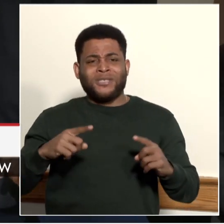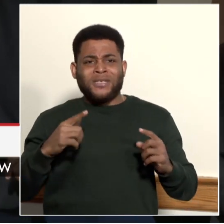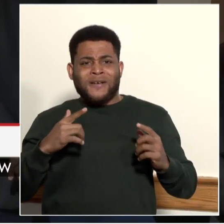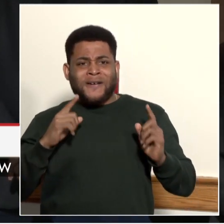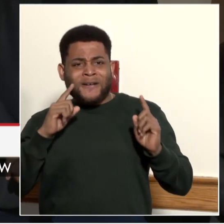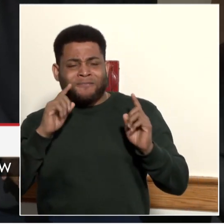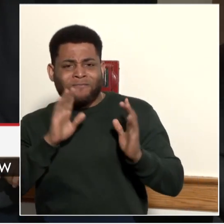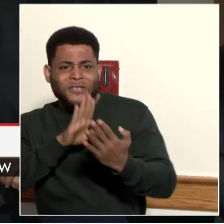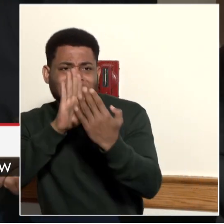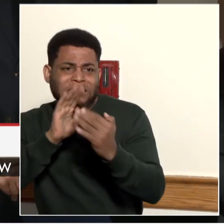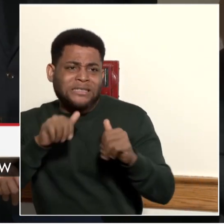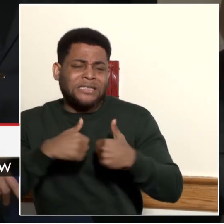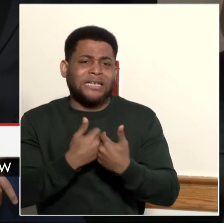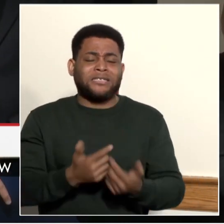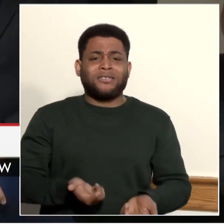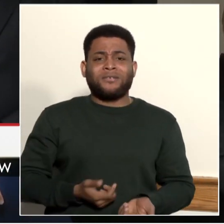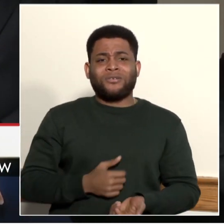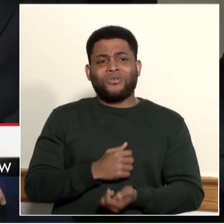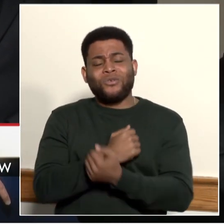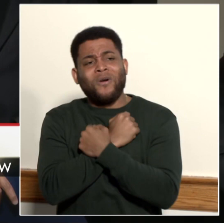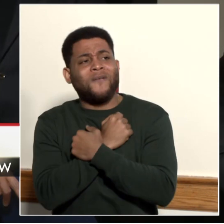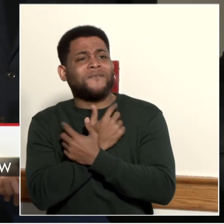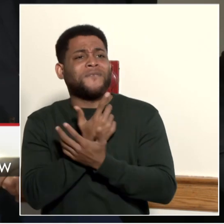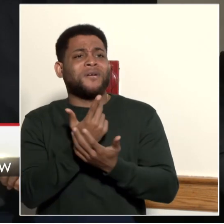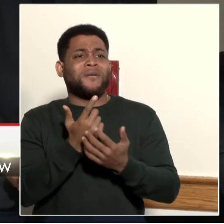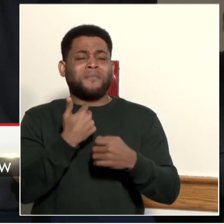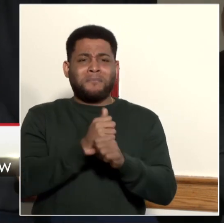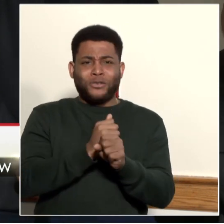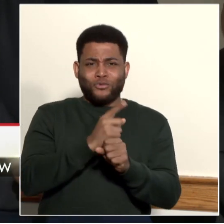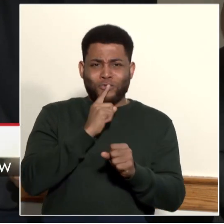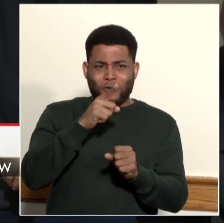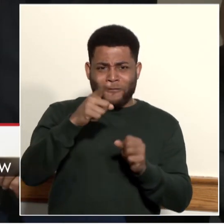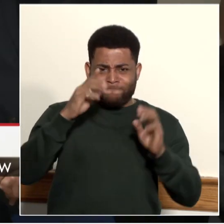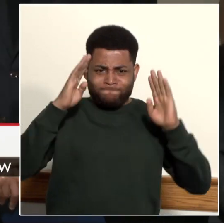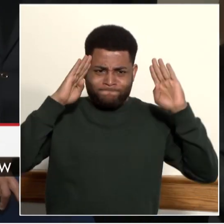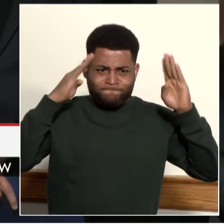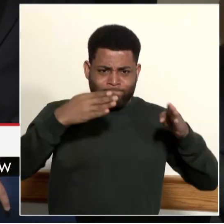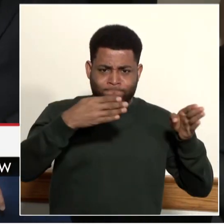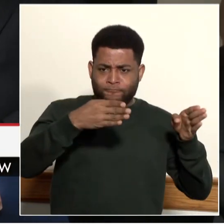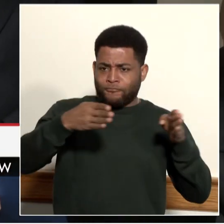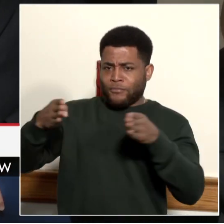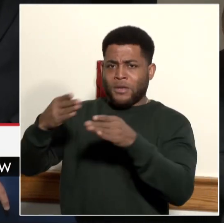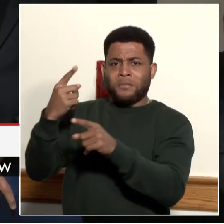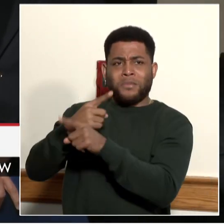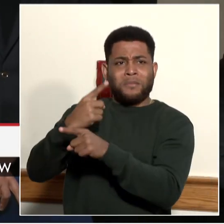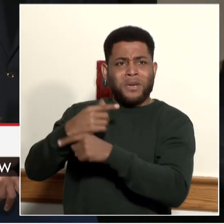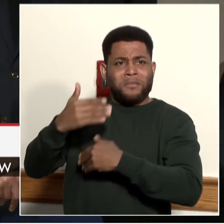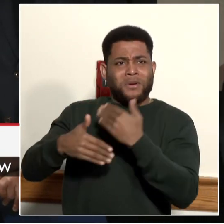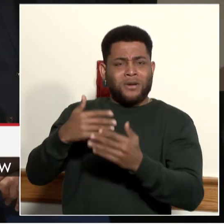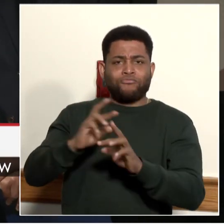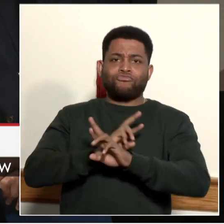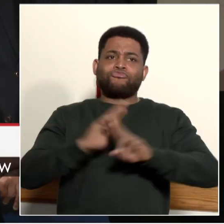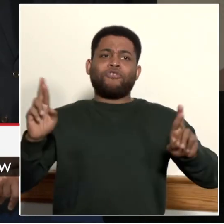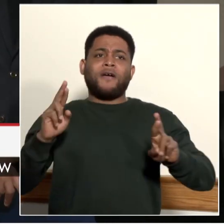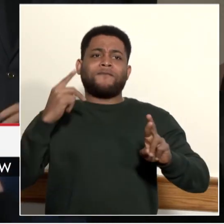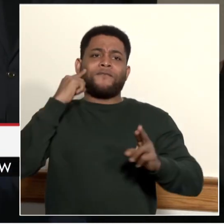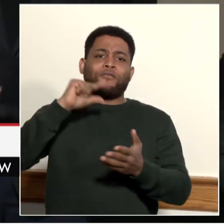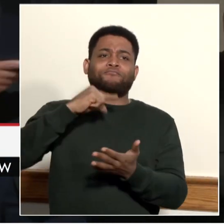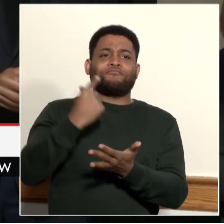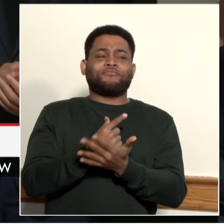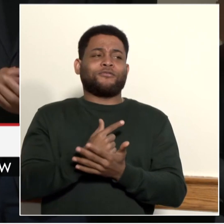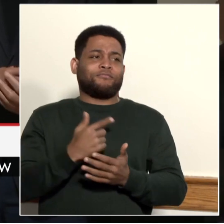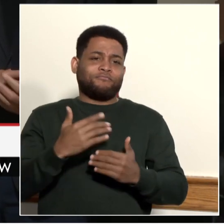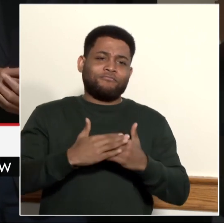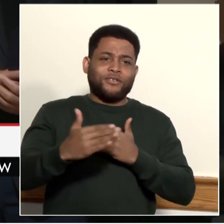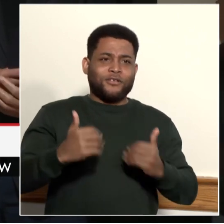keep you on a straight and narrow, and to help you graduate ready for your life. So let's give them a big round of applause.